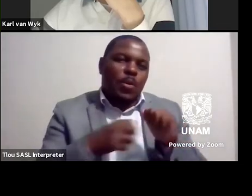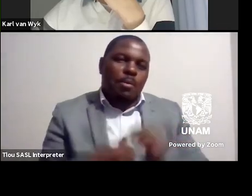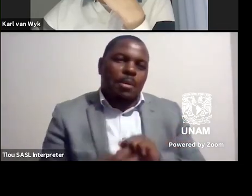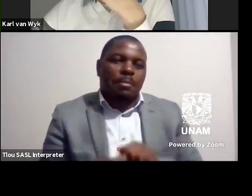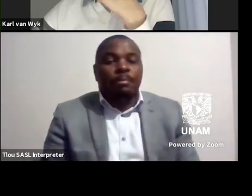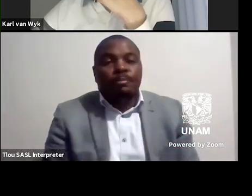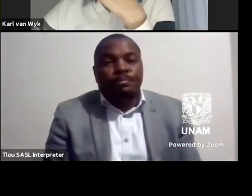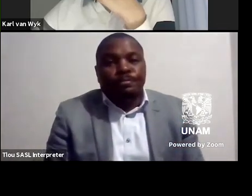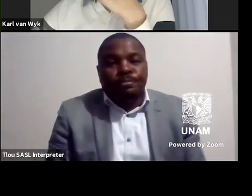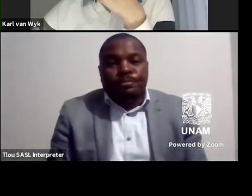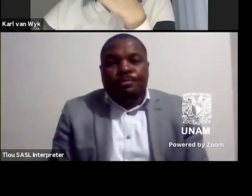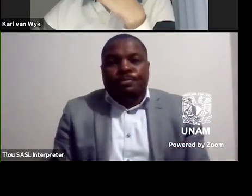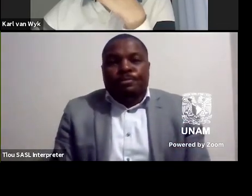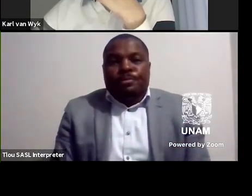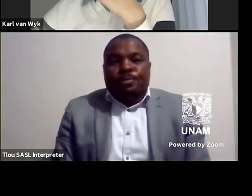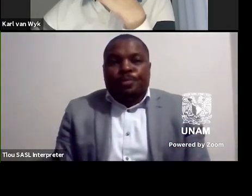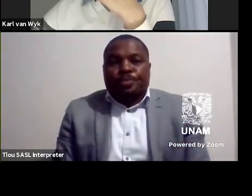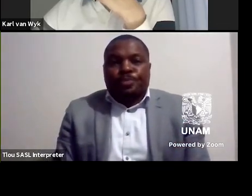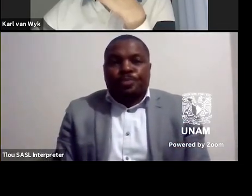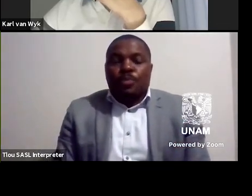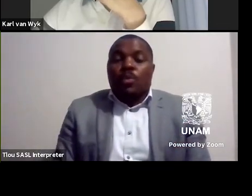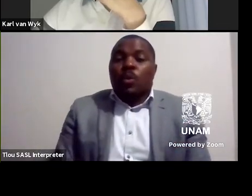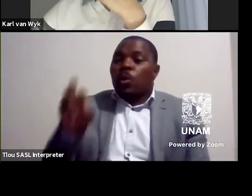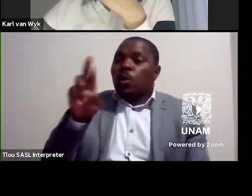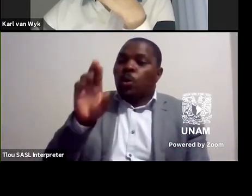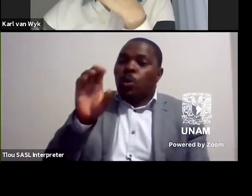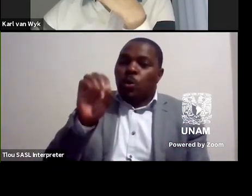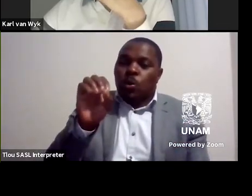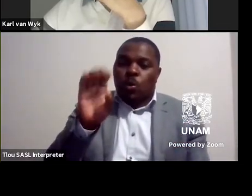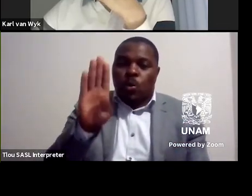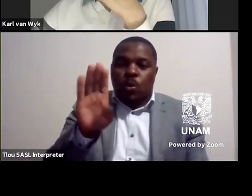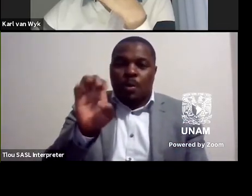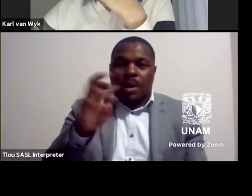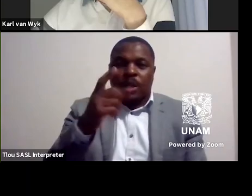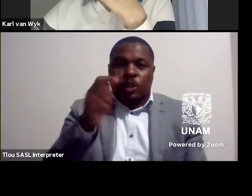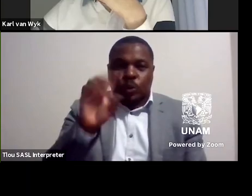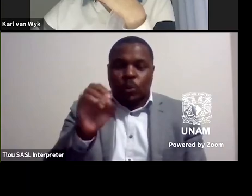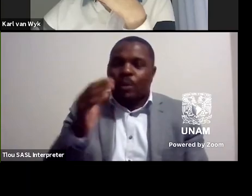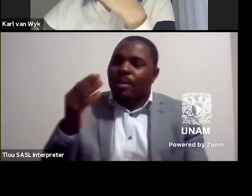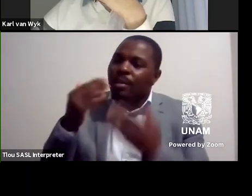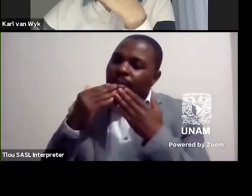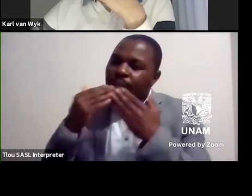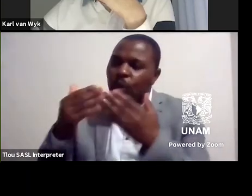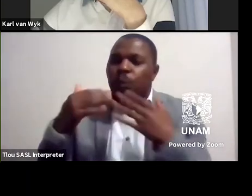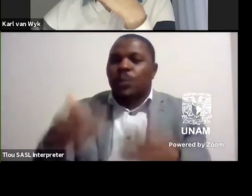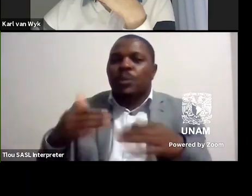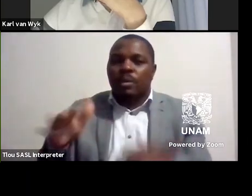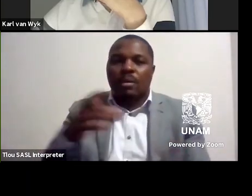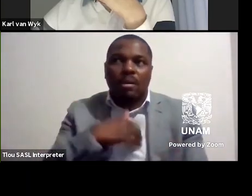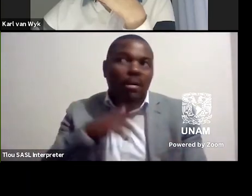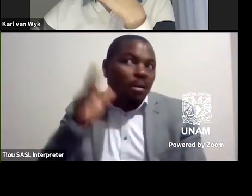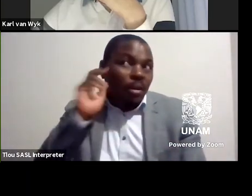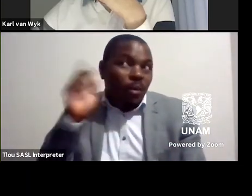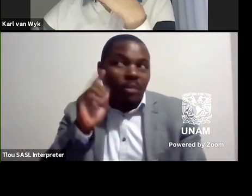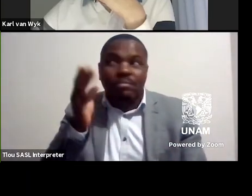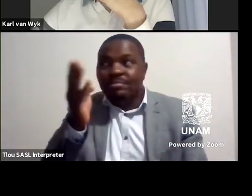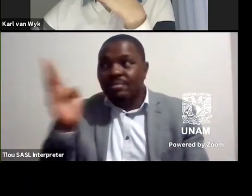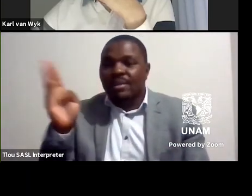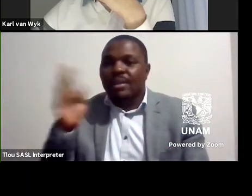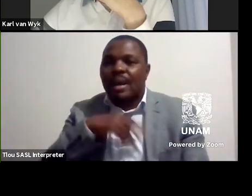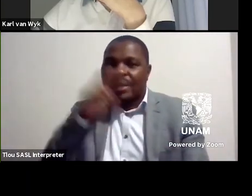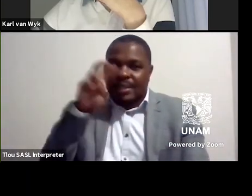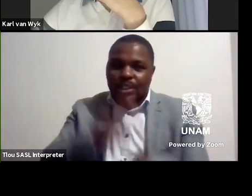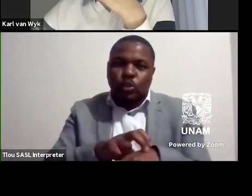uh roberto thank you very much um i've been alerted to the fact that i should um make some closing